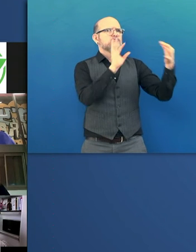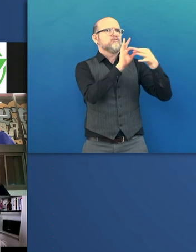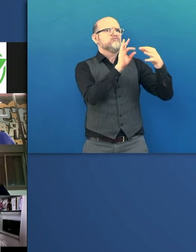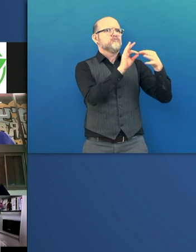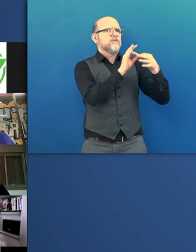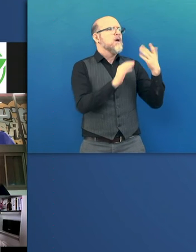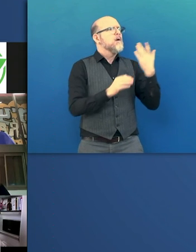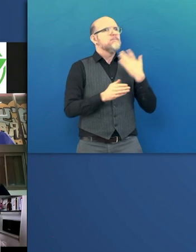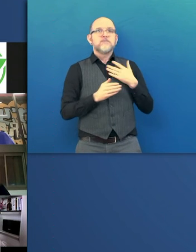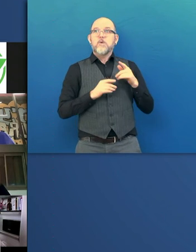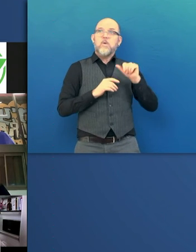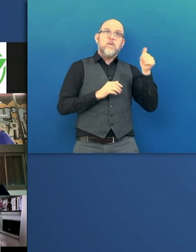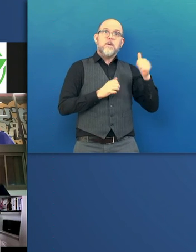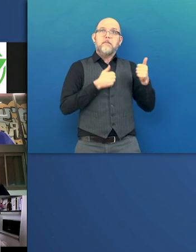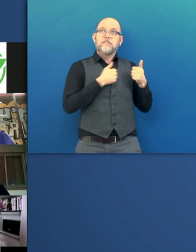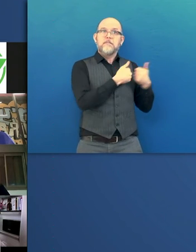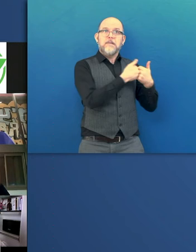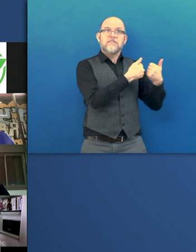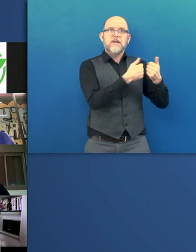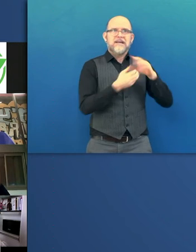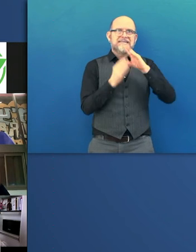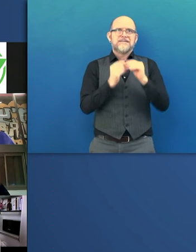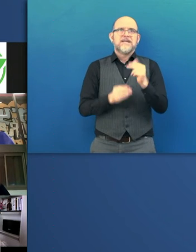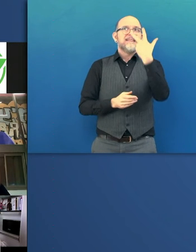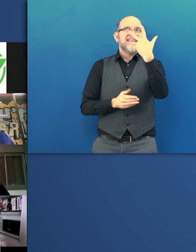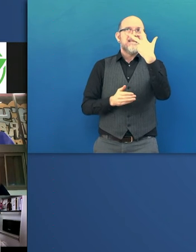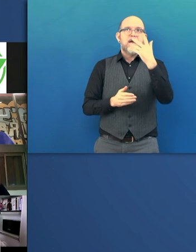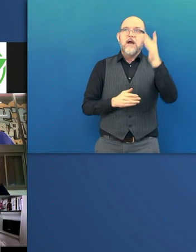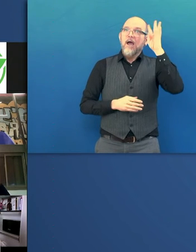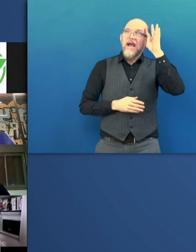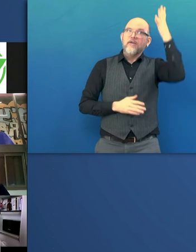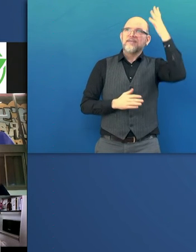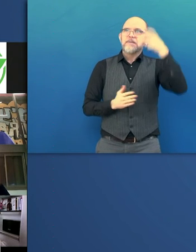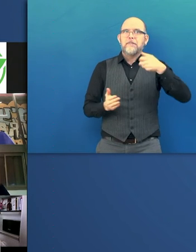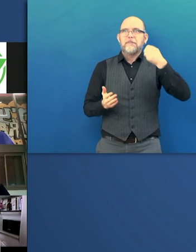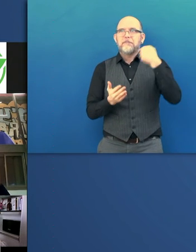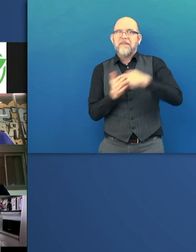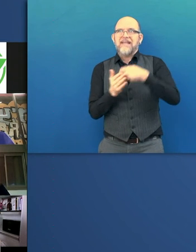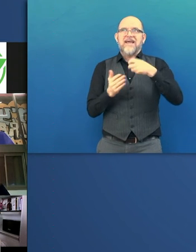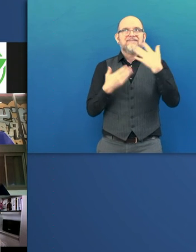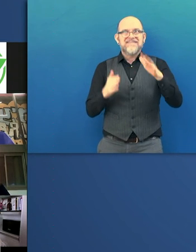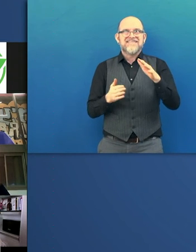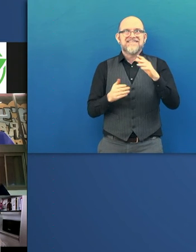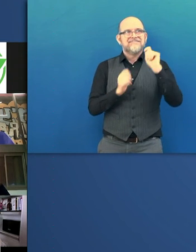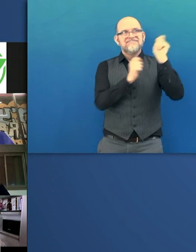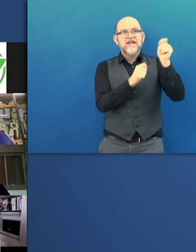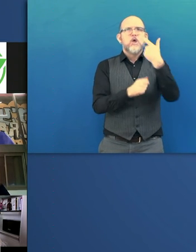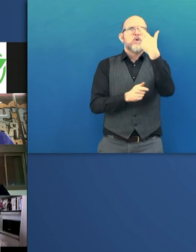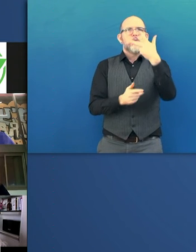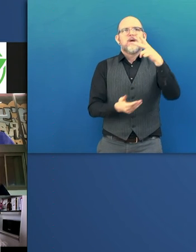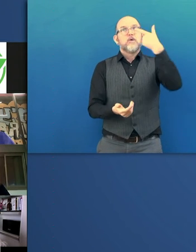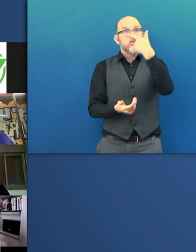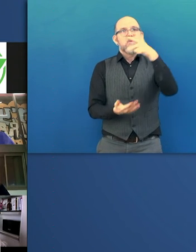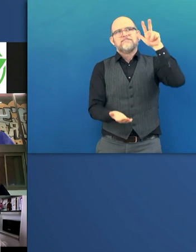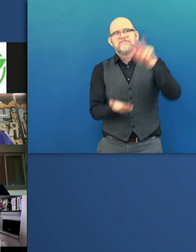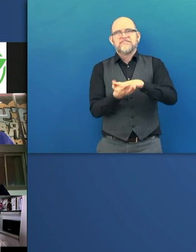we have secured three patent families, two patents approved, 10 patents pending, raised.